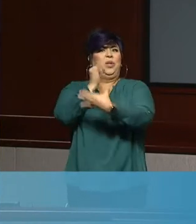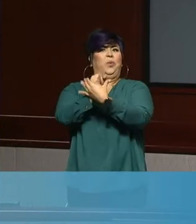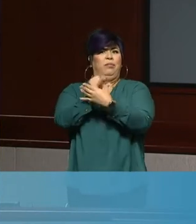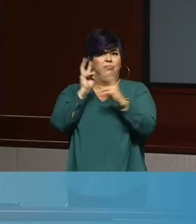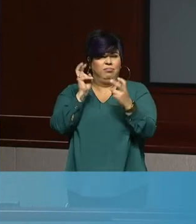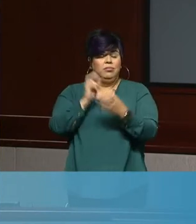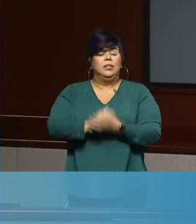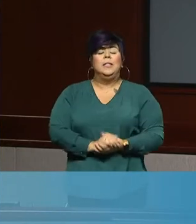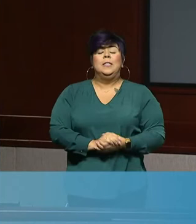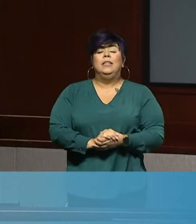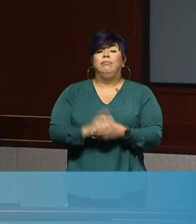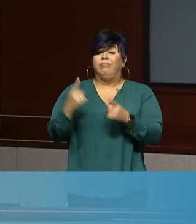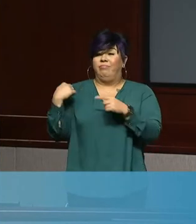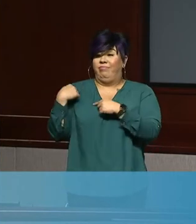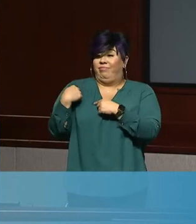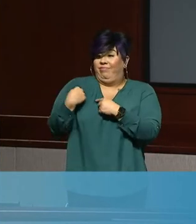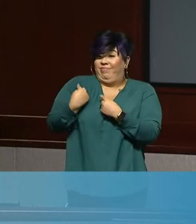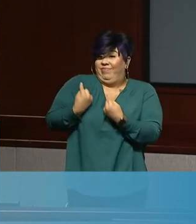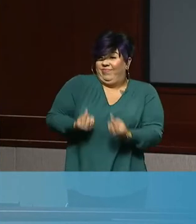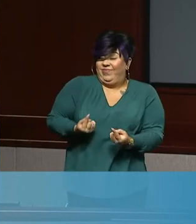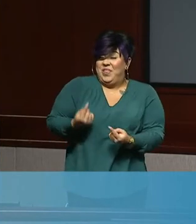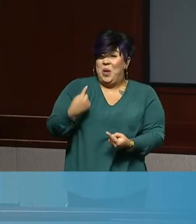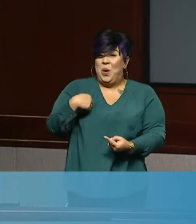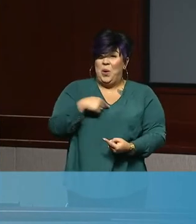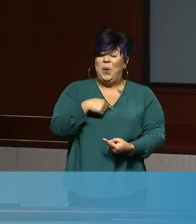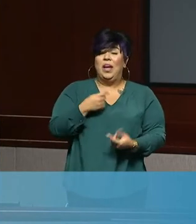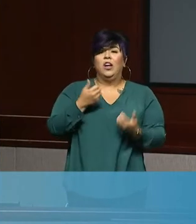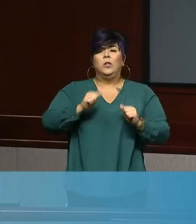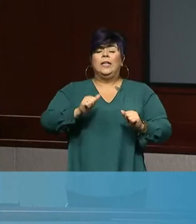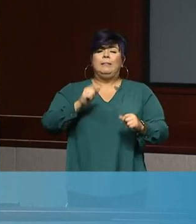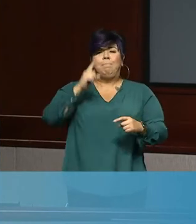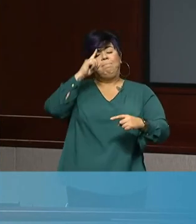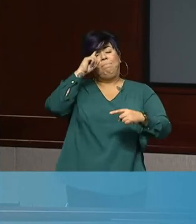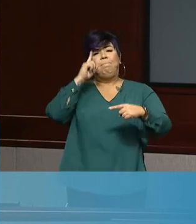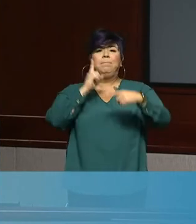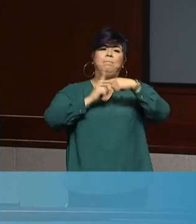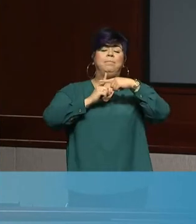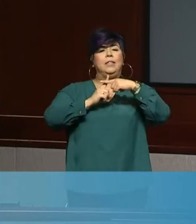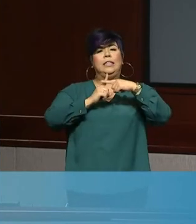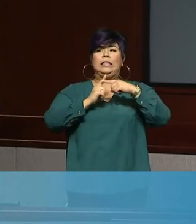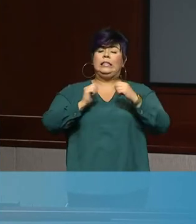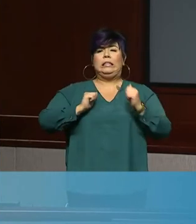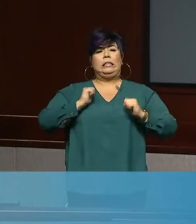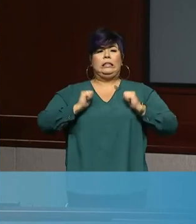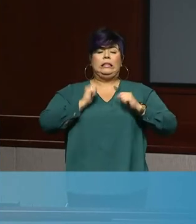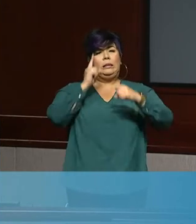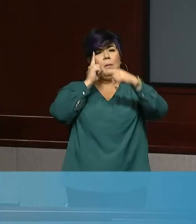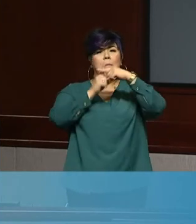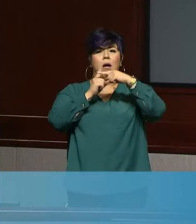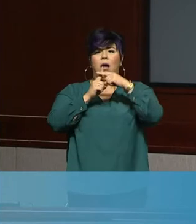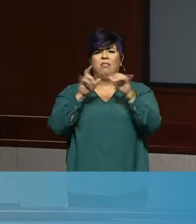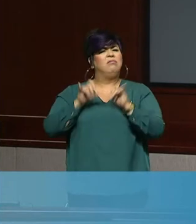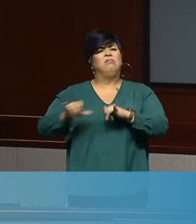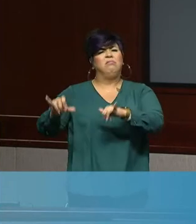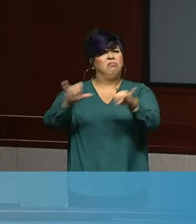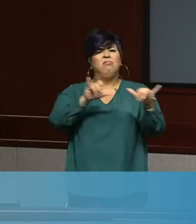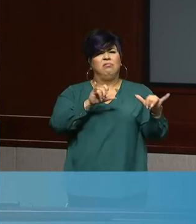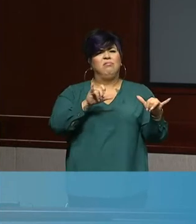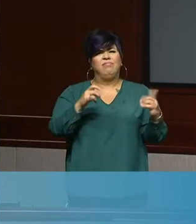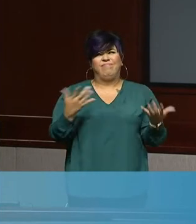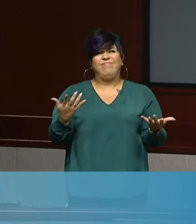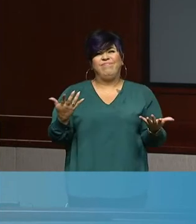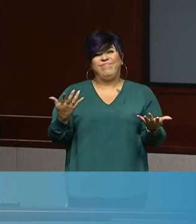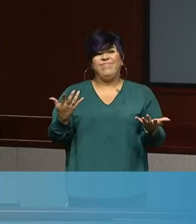You know, and since then, we've been trying to keep our head above water just like everyone else. I think